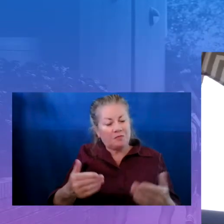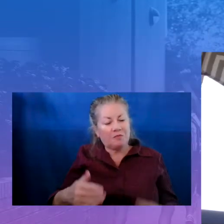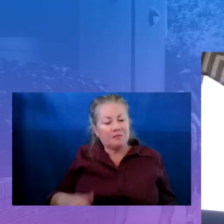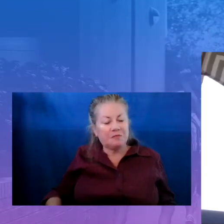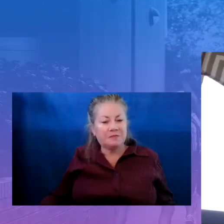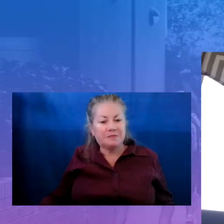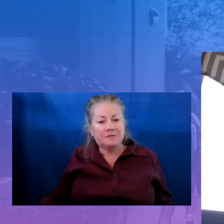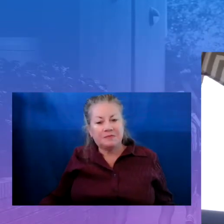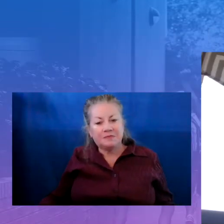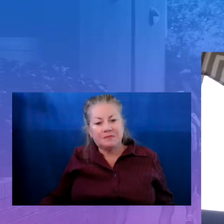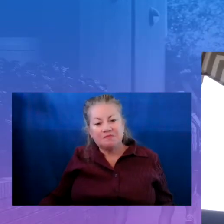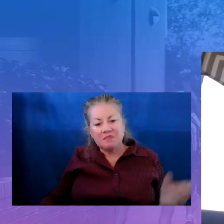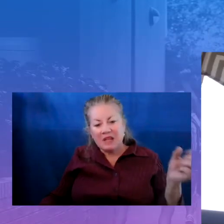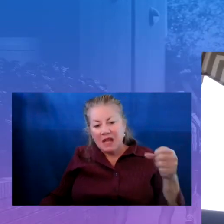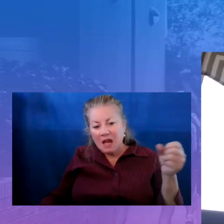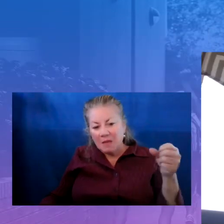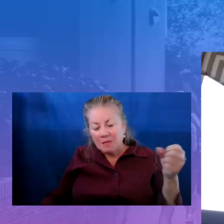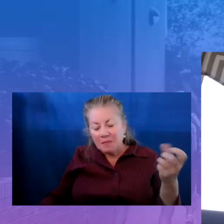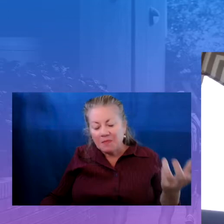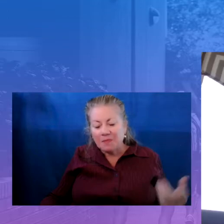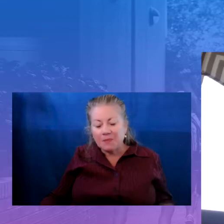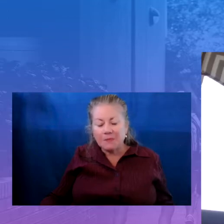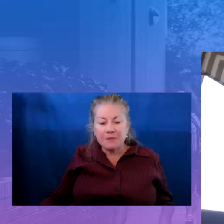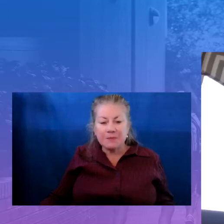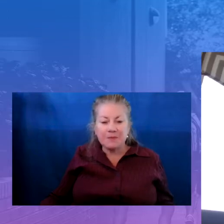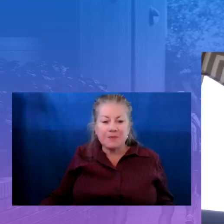what's really important to note is that